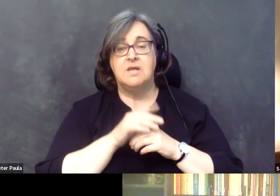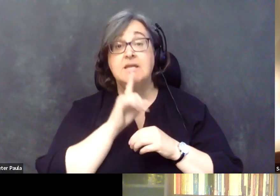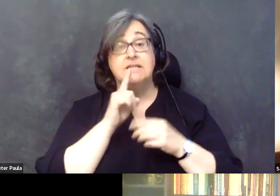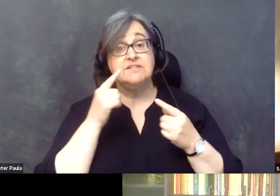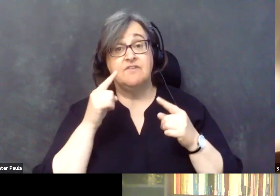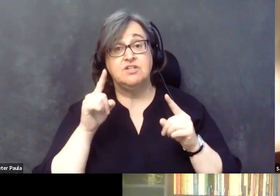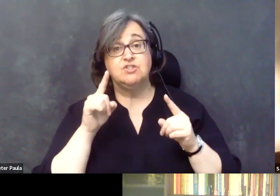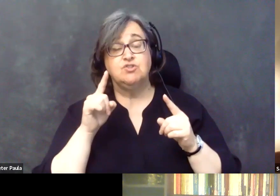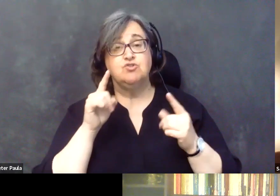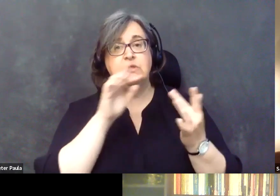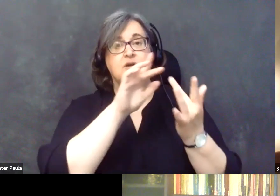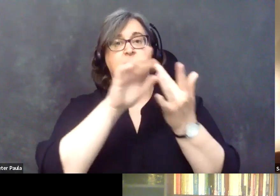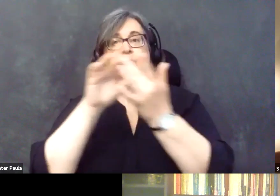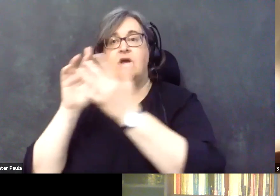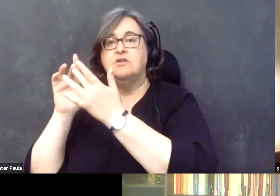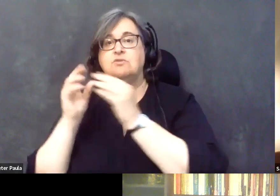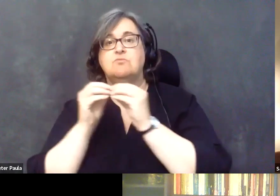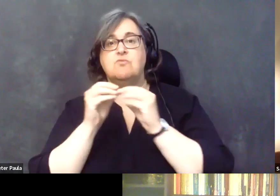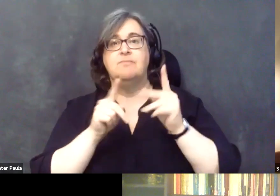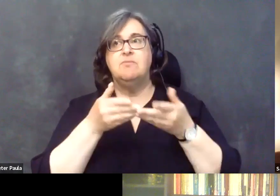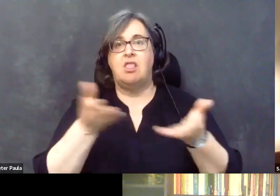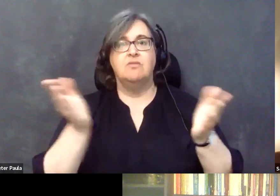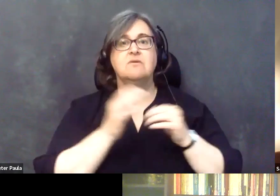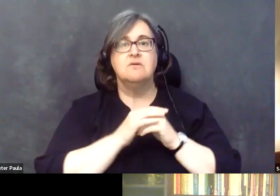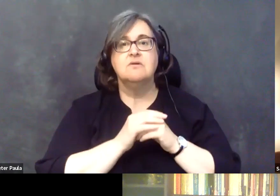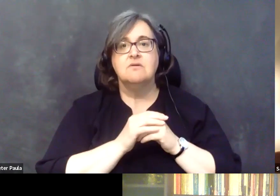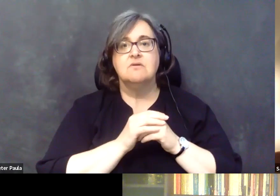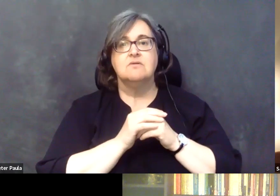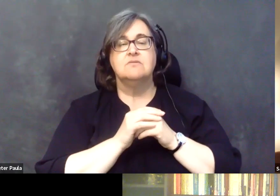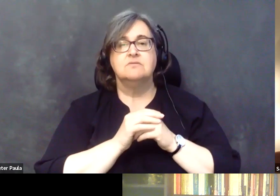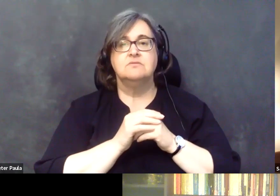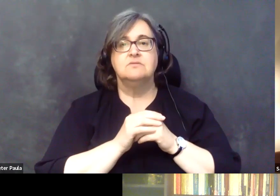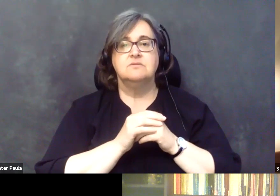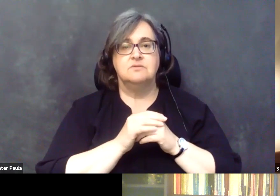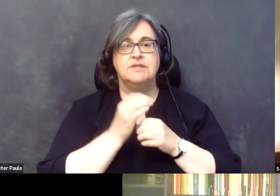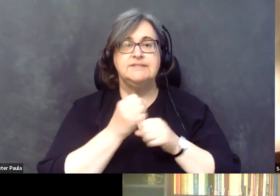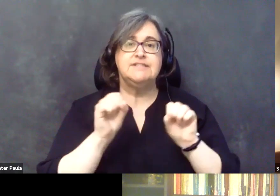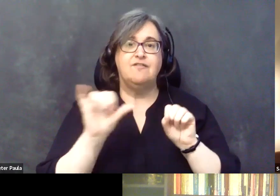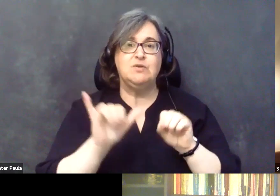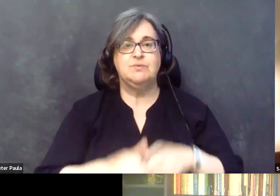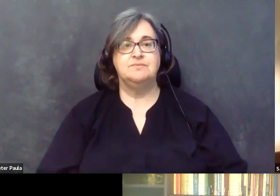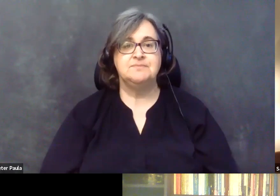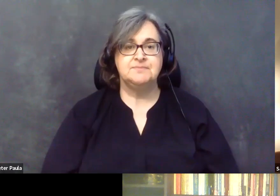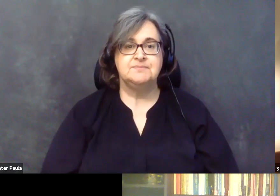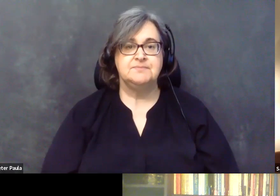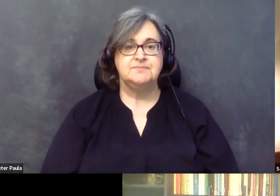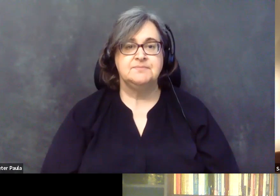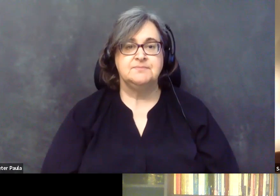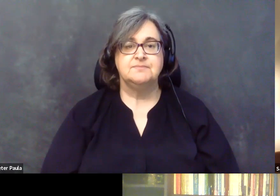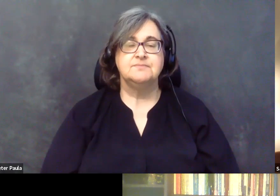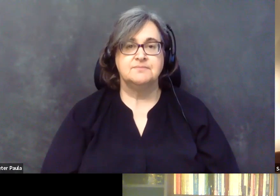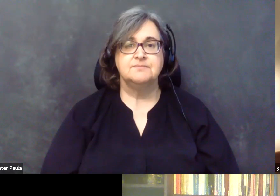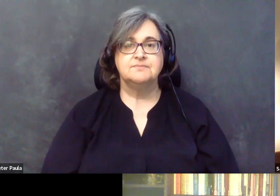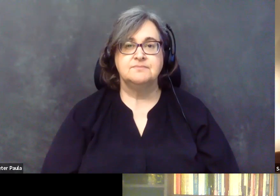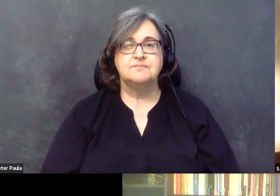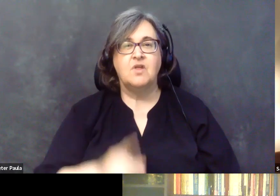to the masses and, and, and that's, and it's a safe tool, you know? So I, I think telehealth is, is,